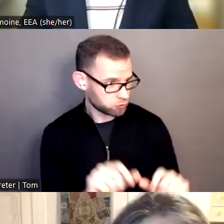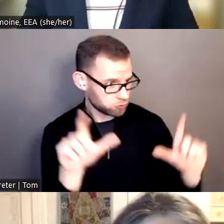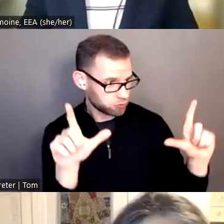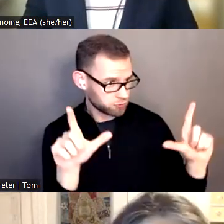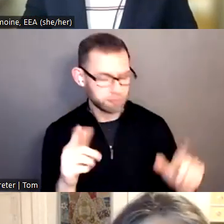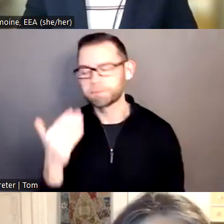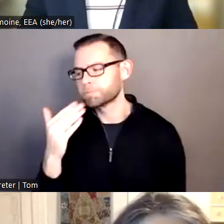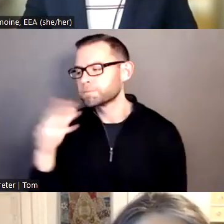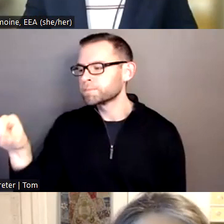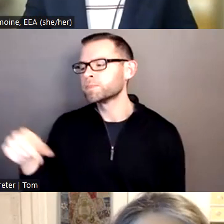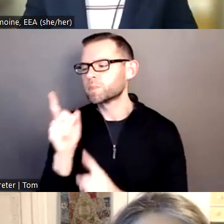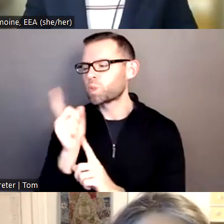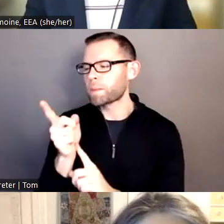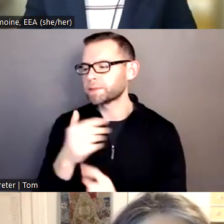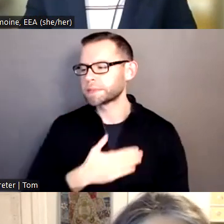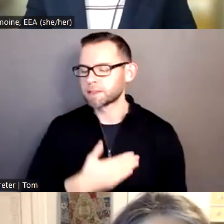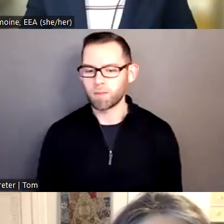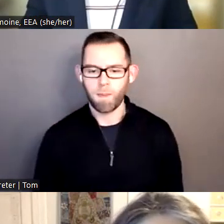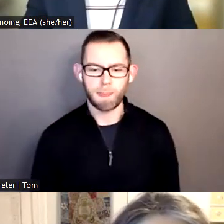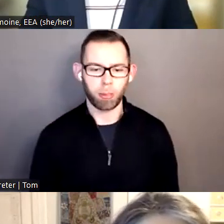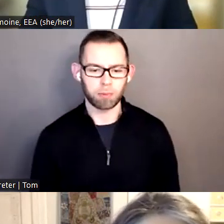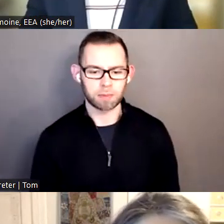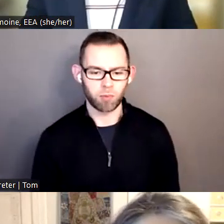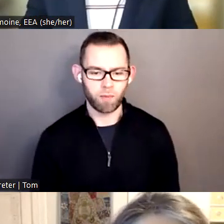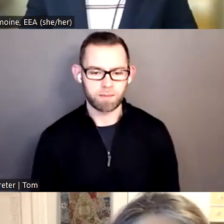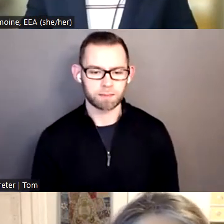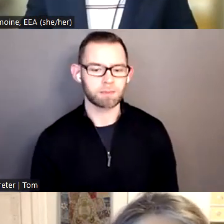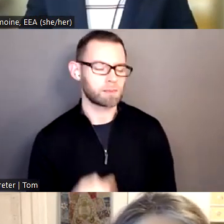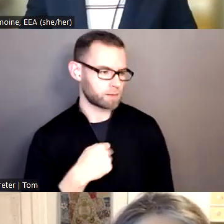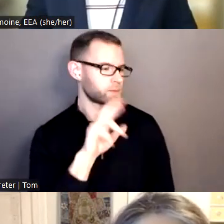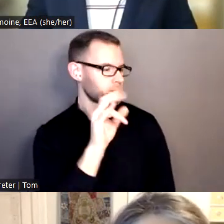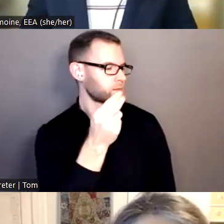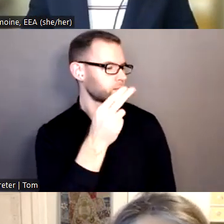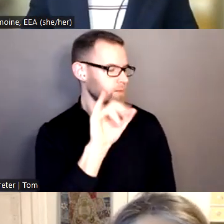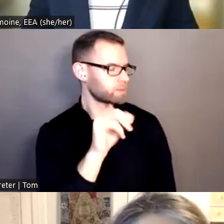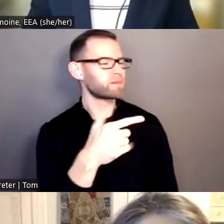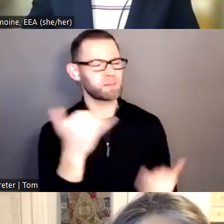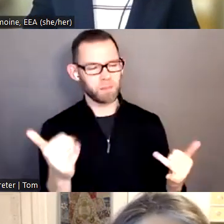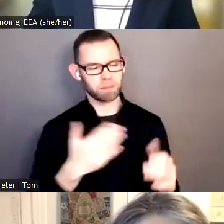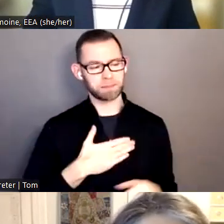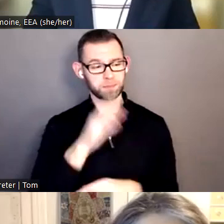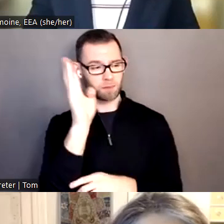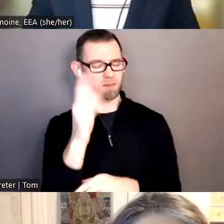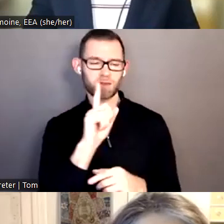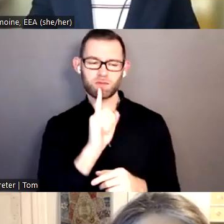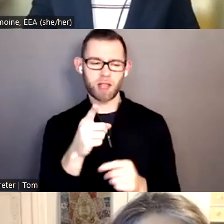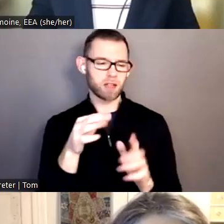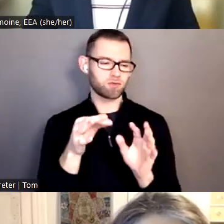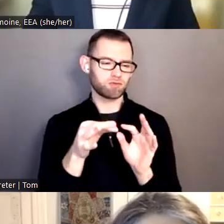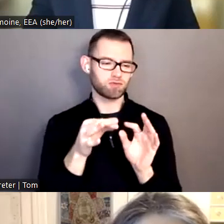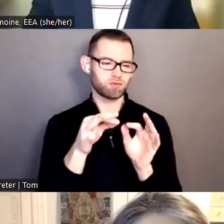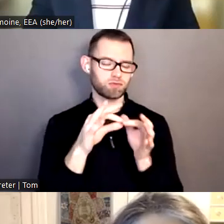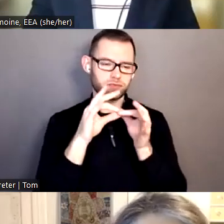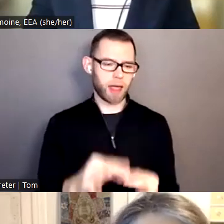moment. Thank you. This is a brief 15 to 20 minute presentation on the background of the EJ